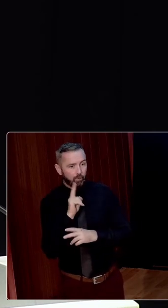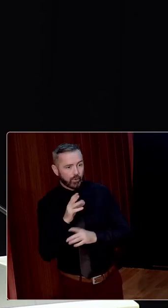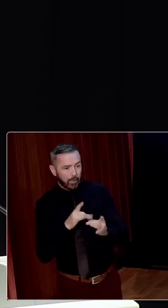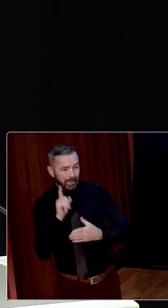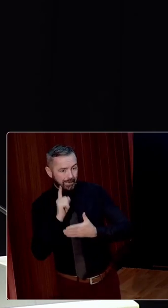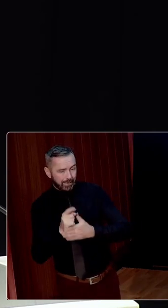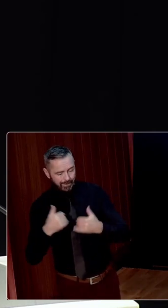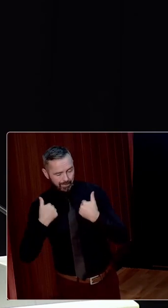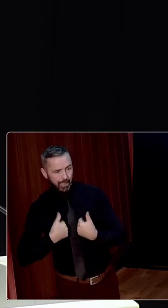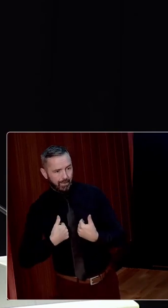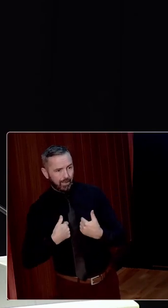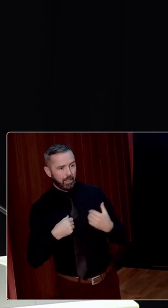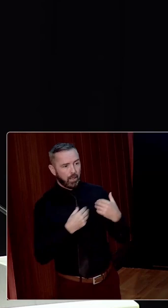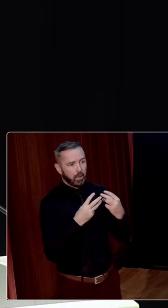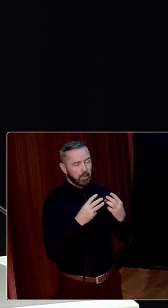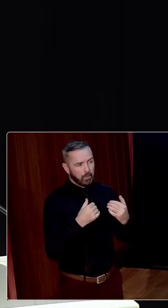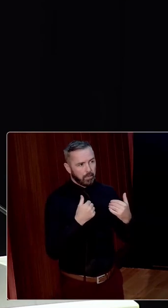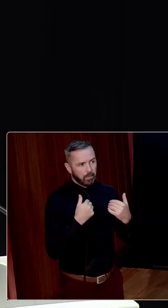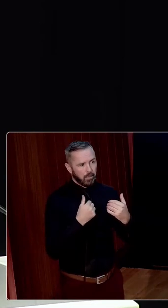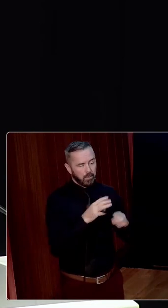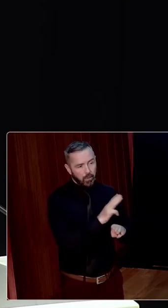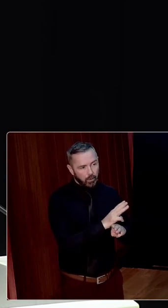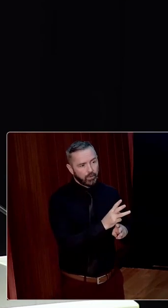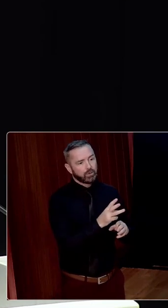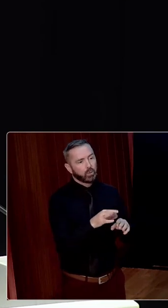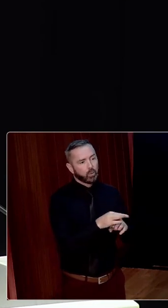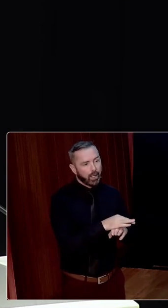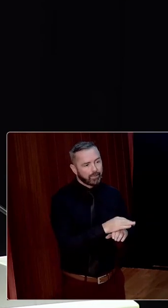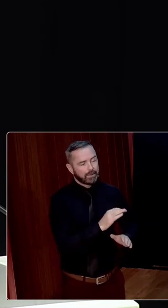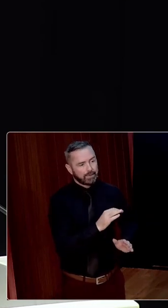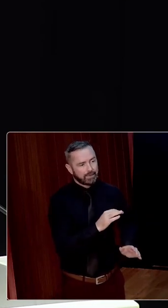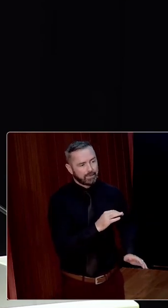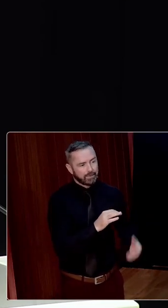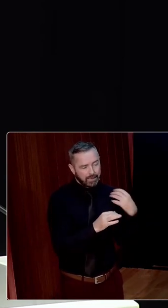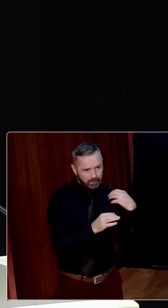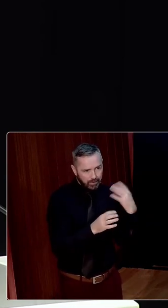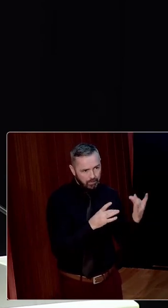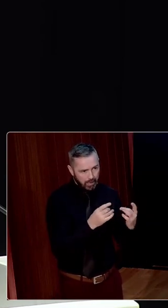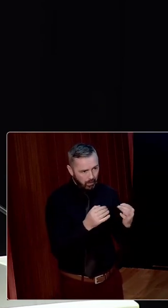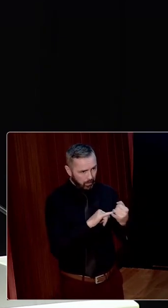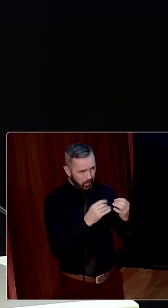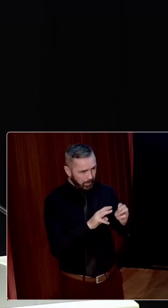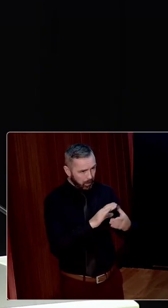Mothers, wives and sisters make up our cast of ordinary voices, while priests, police and solicitors